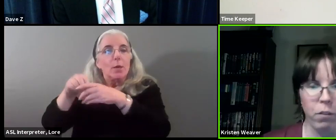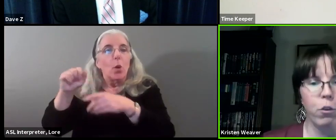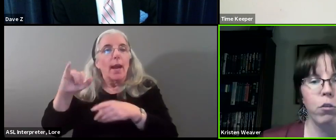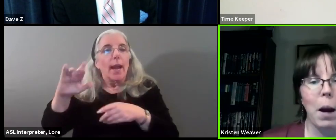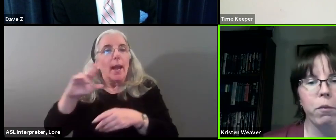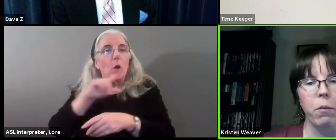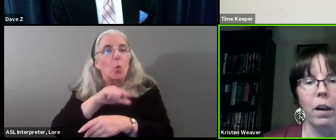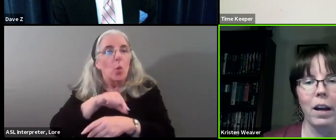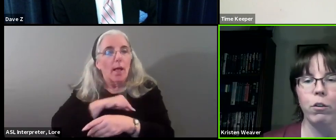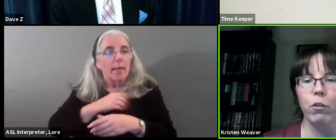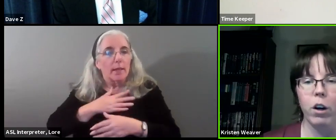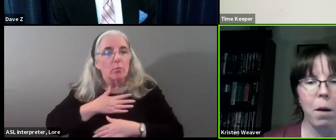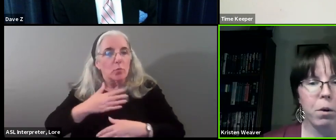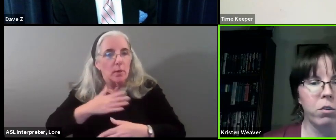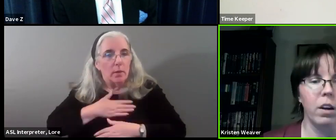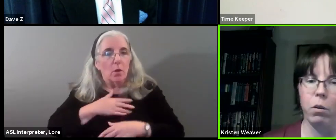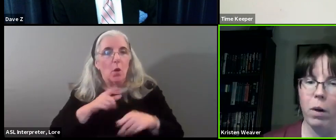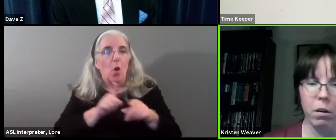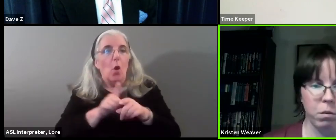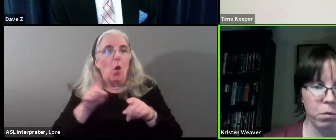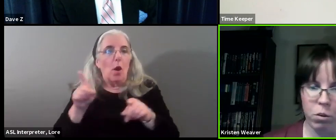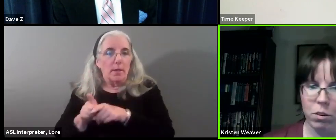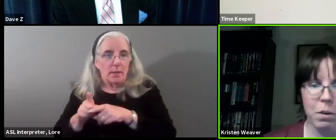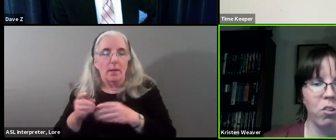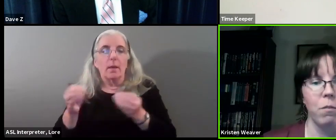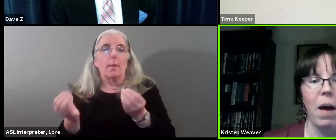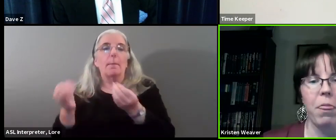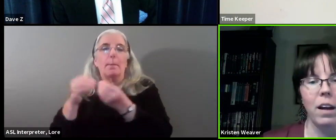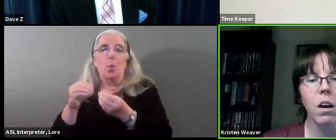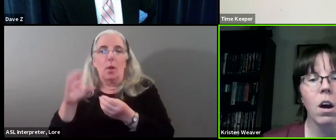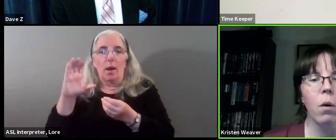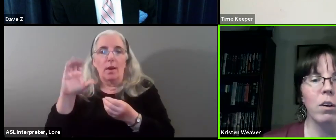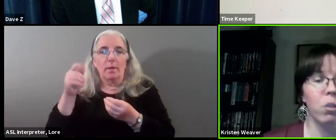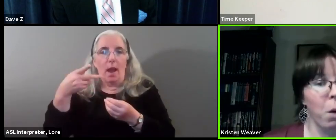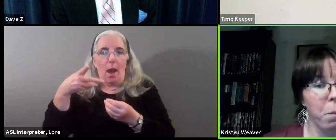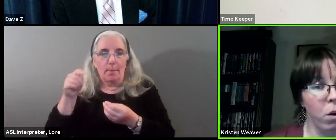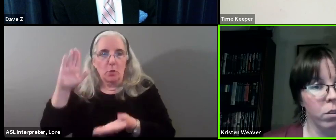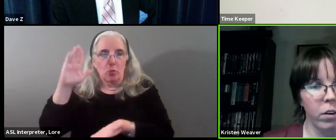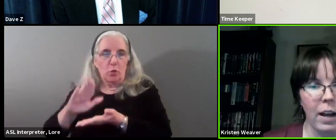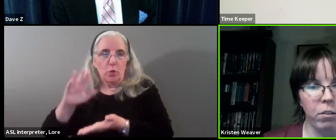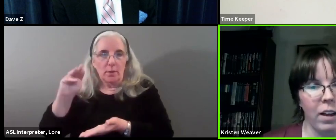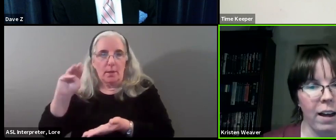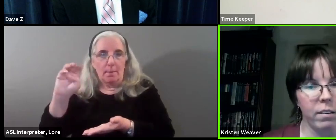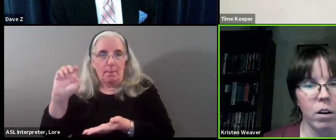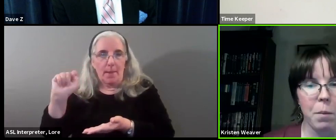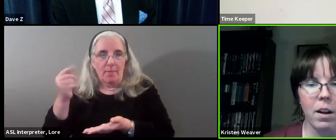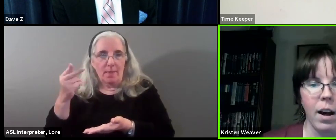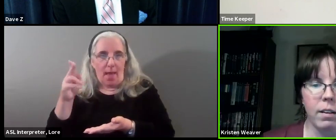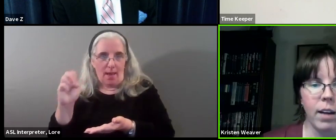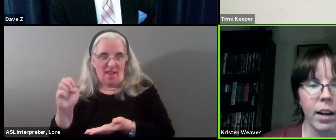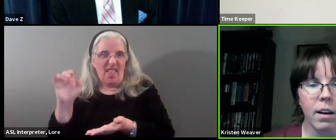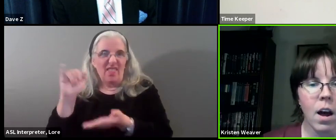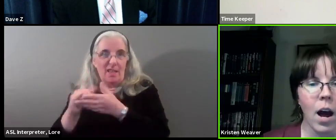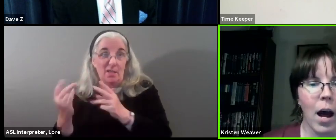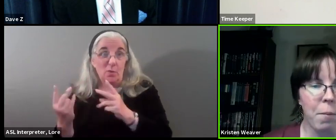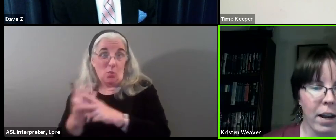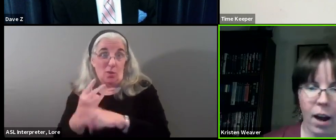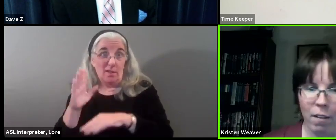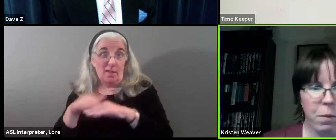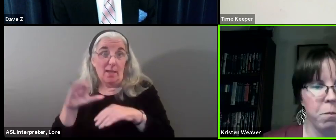think diverting food scraps from the landfill for composting is a way to reduce emissions of methane, which is a more potent greenhouse gas than carbon dioxide.